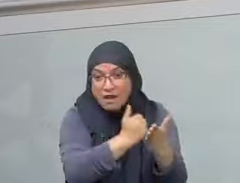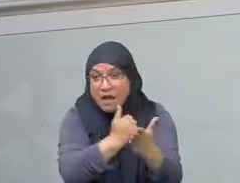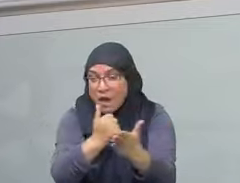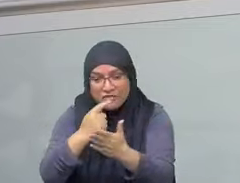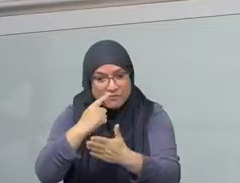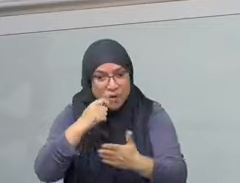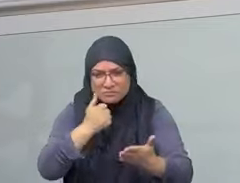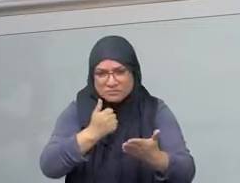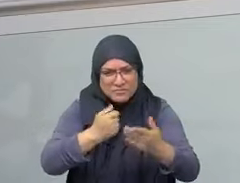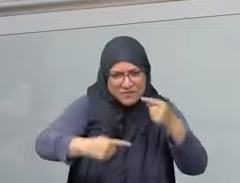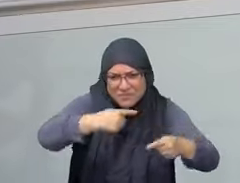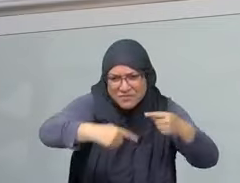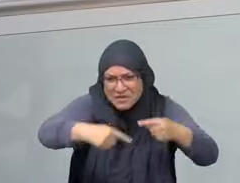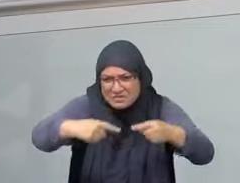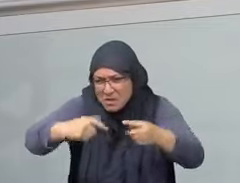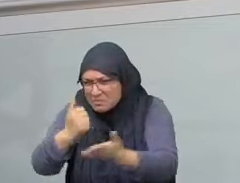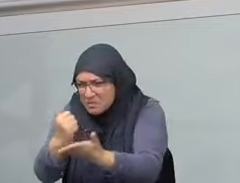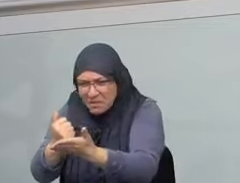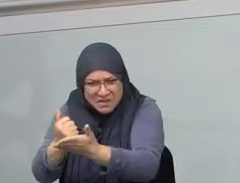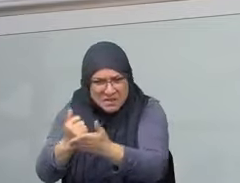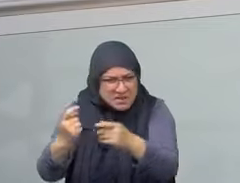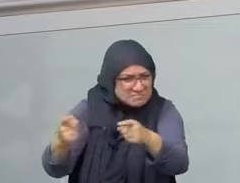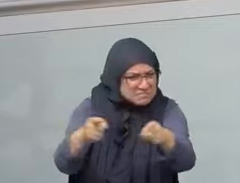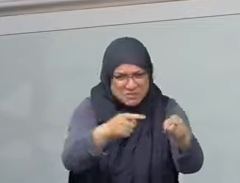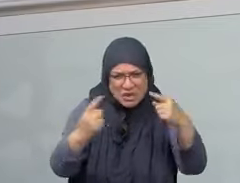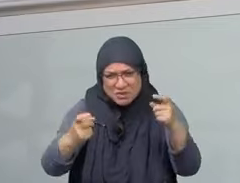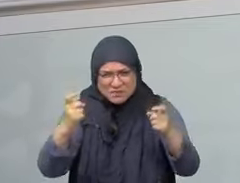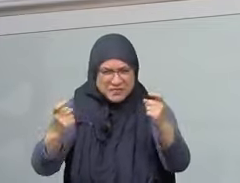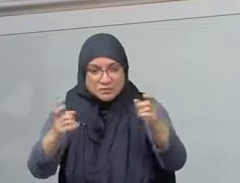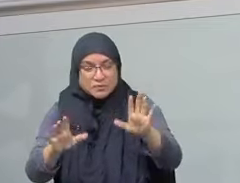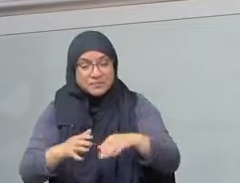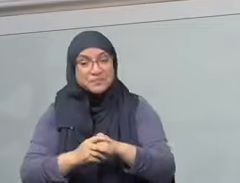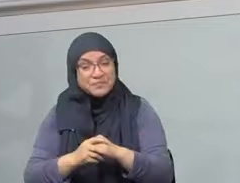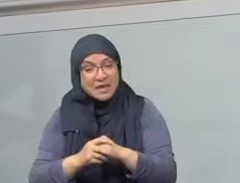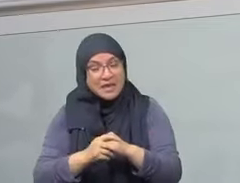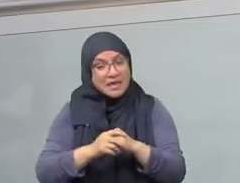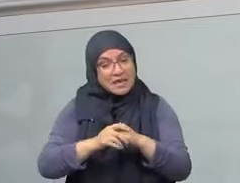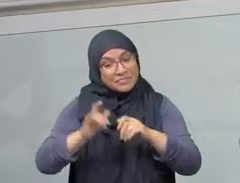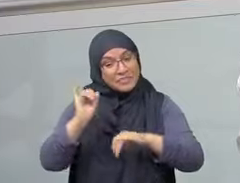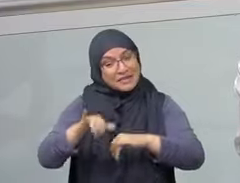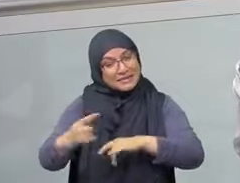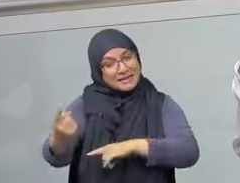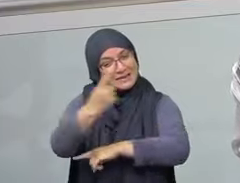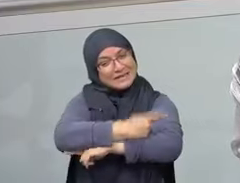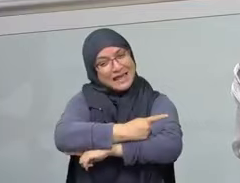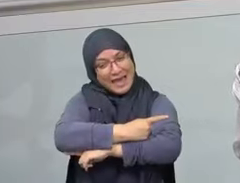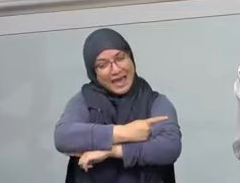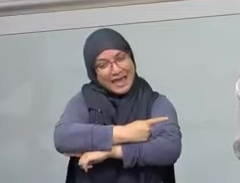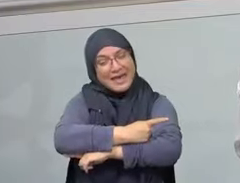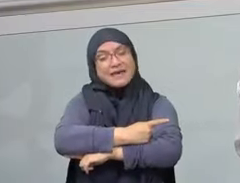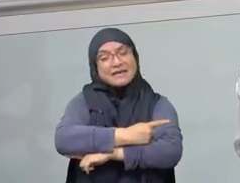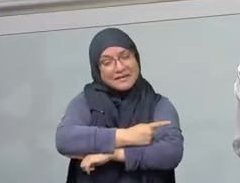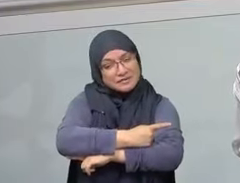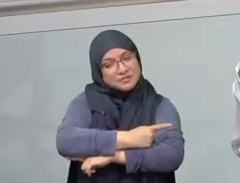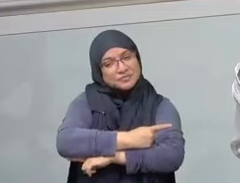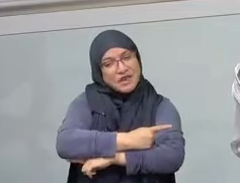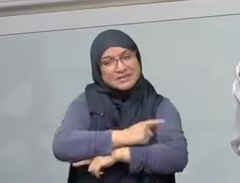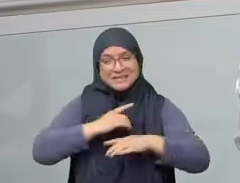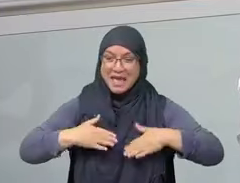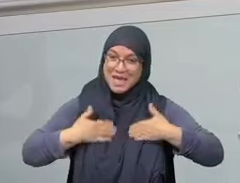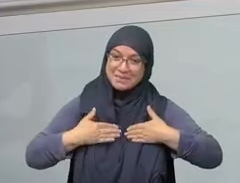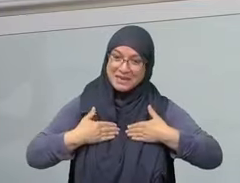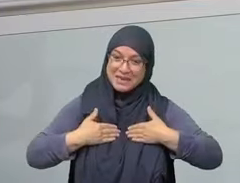As Muslims, we know that obviously as we celebrated Eid this year, there was a feeling in our hearts,